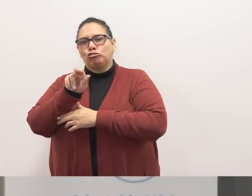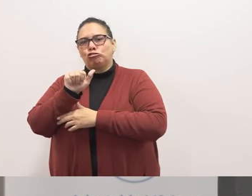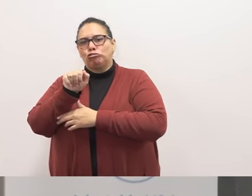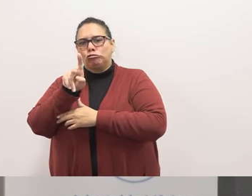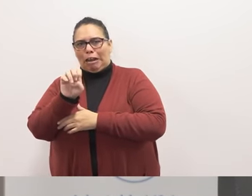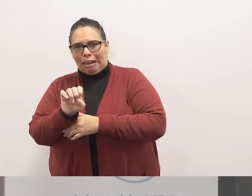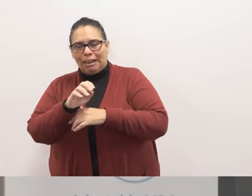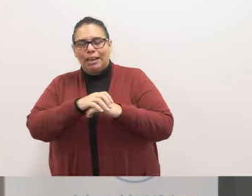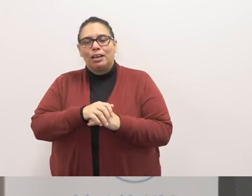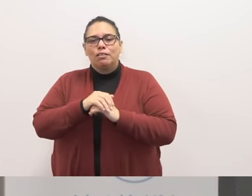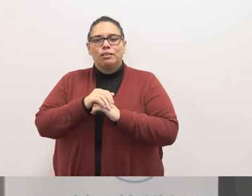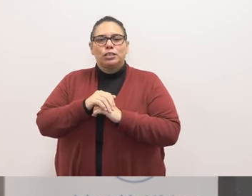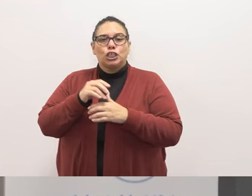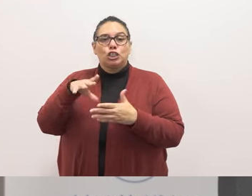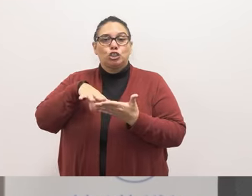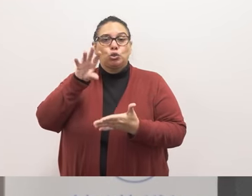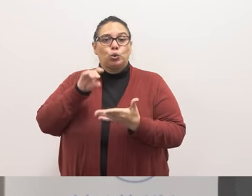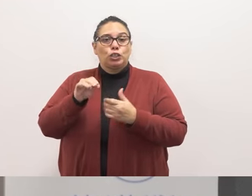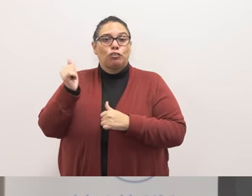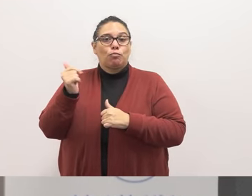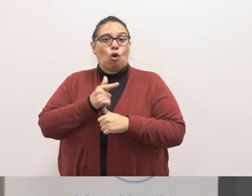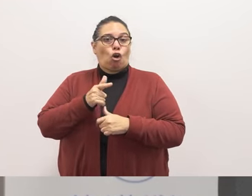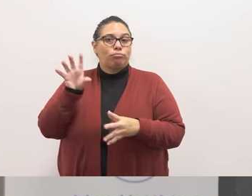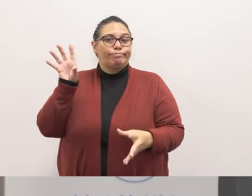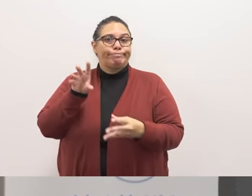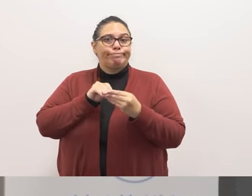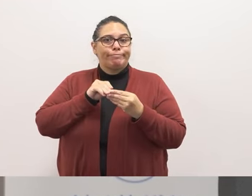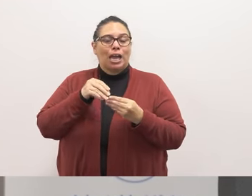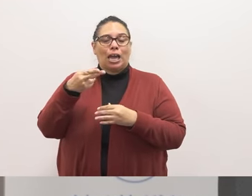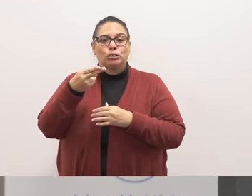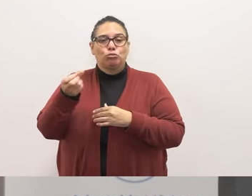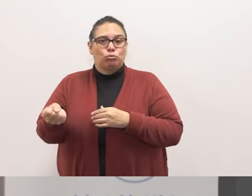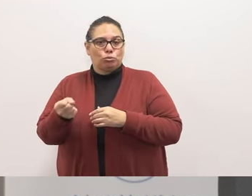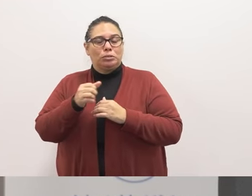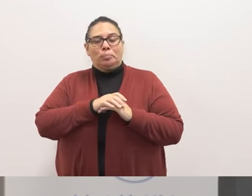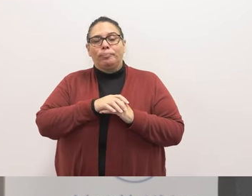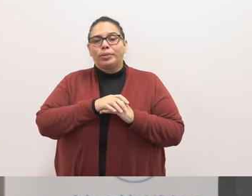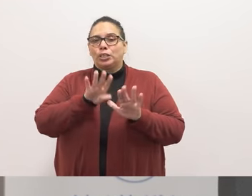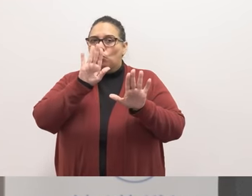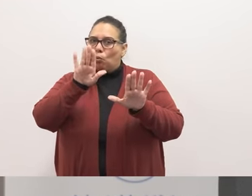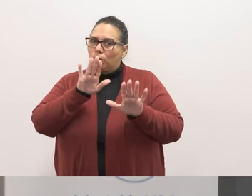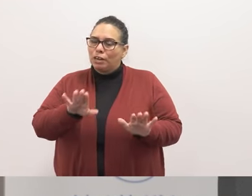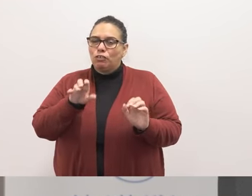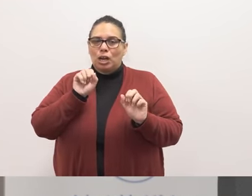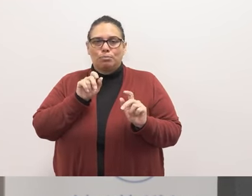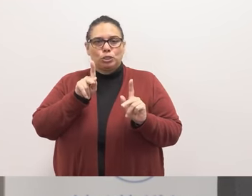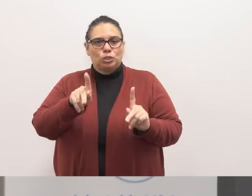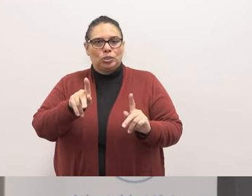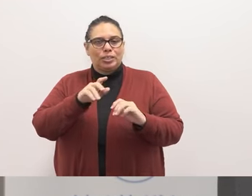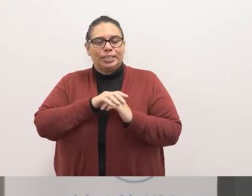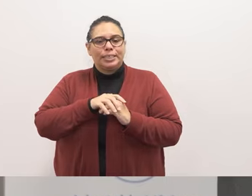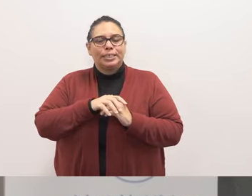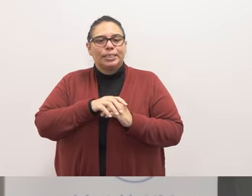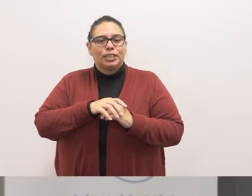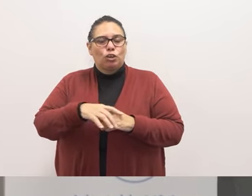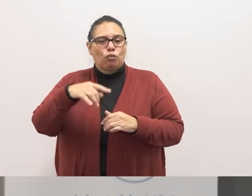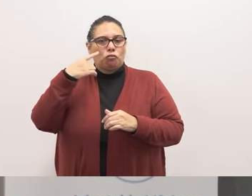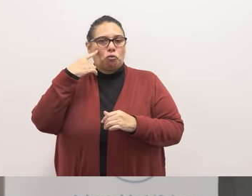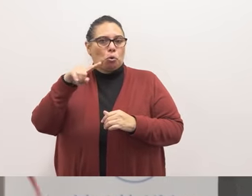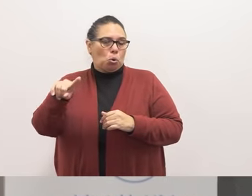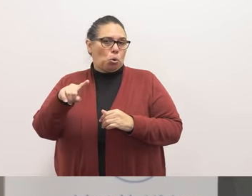all of our comprehensive high schools in attendance and it's it's a wonderful opportunity for for um